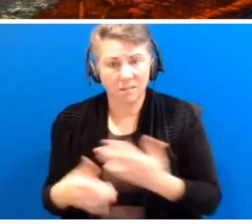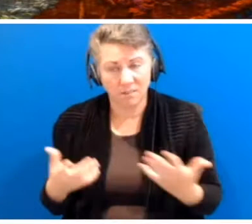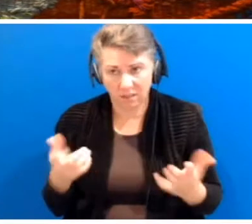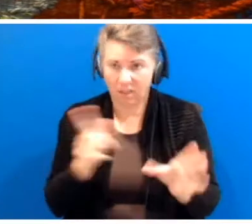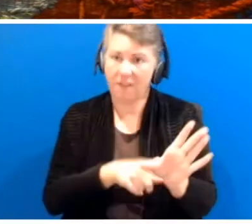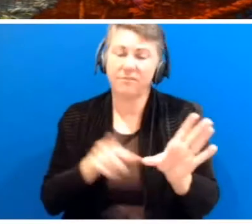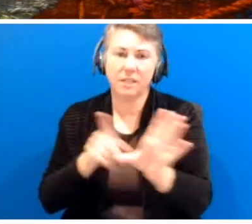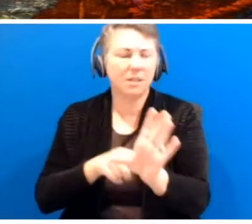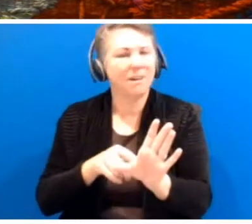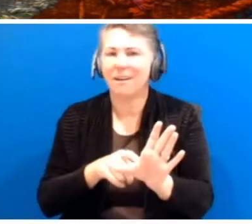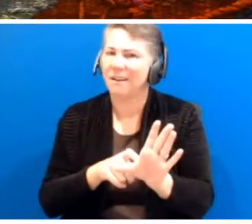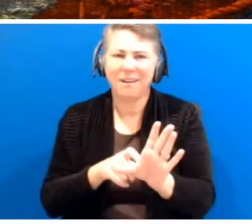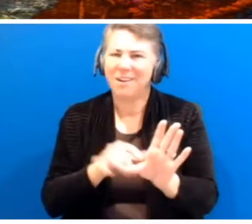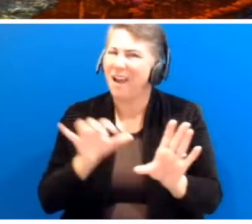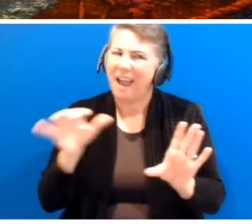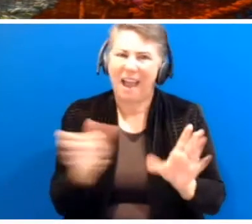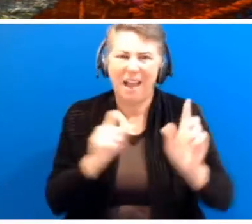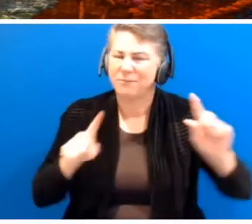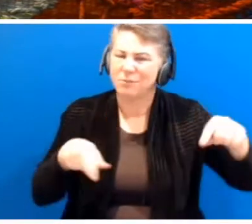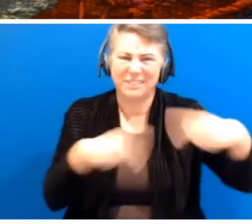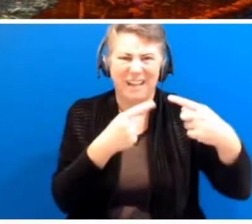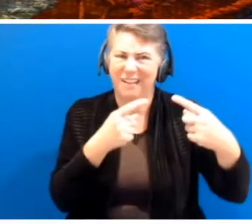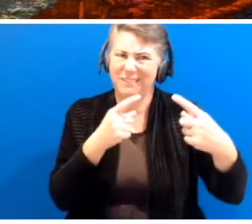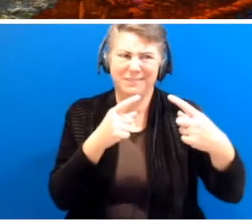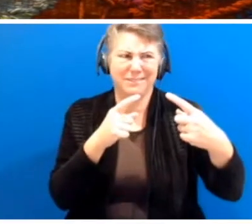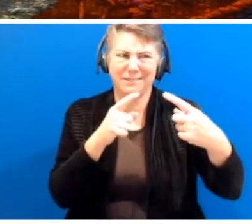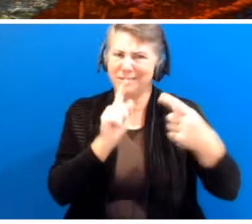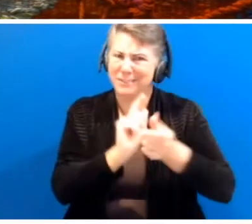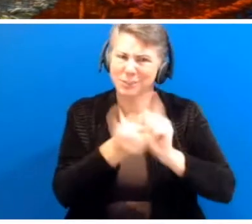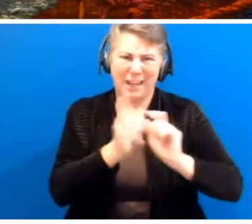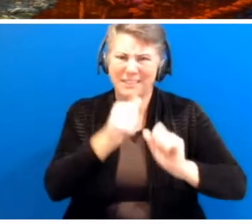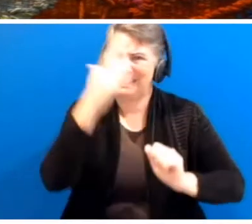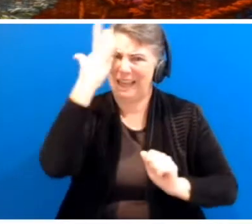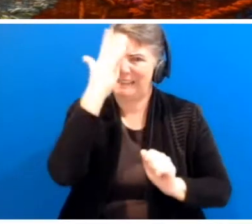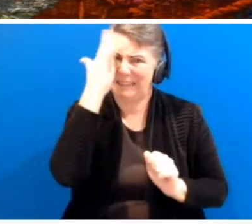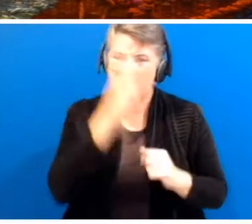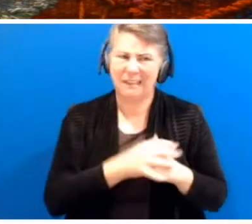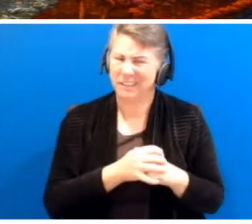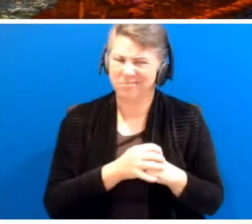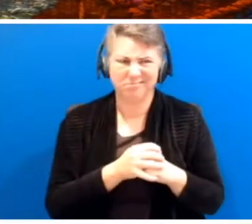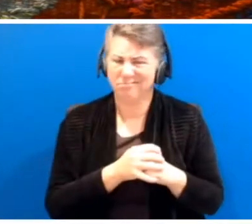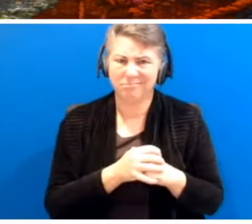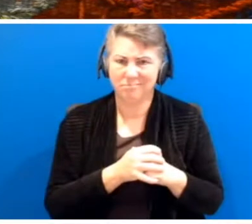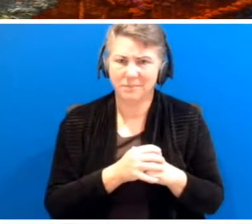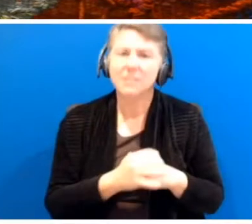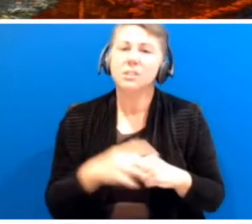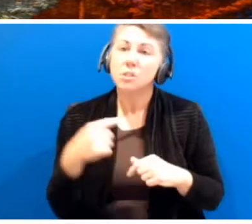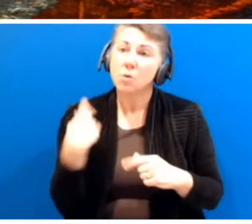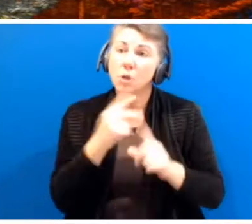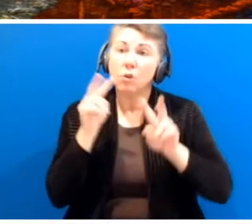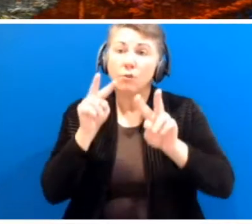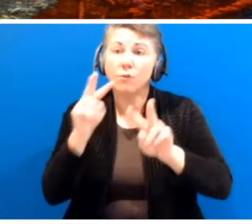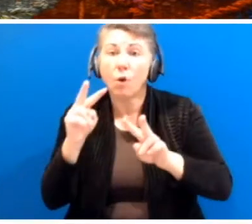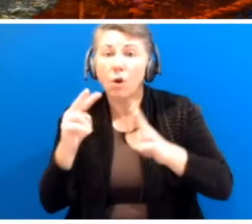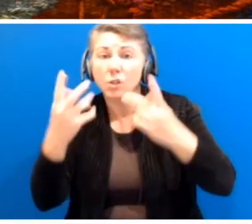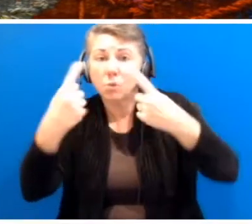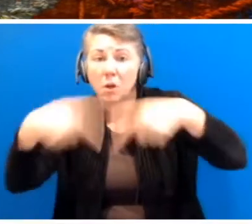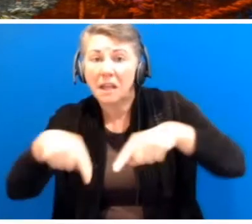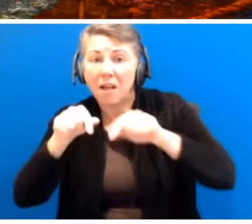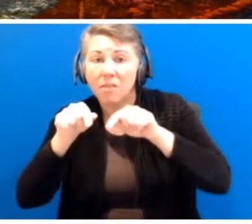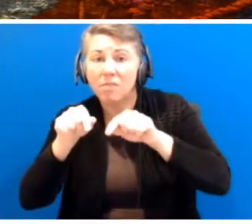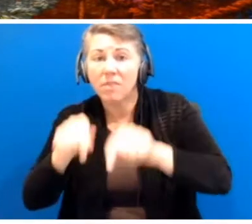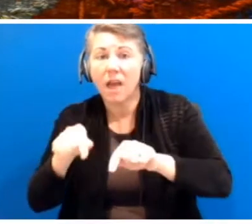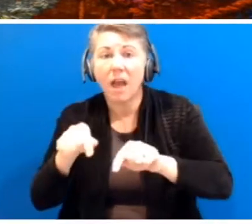replanned and has to be rethought. And that is something which we are looking forward to working with you between now and March and ideally beyond March because